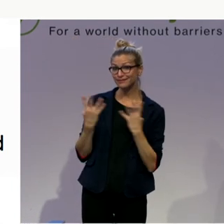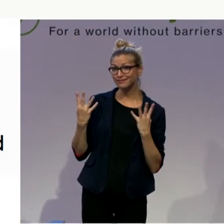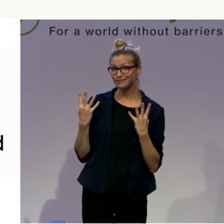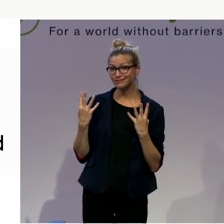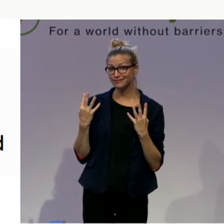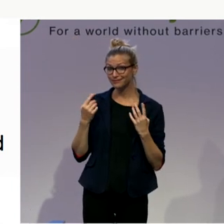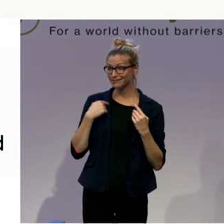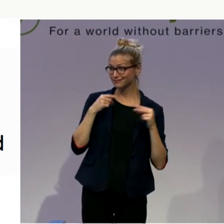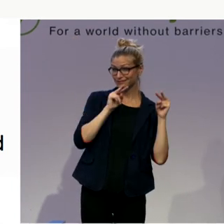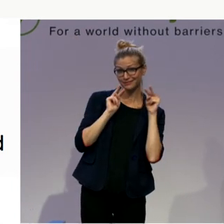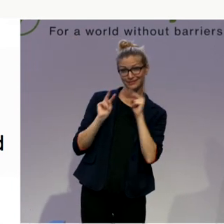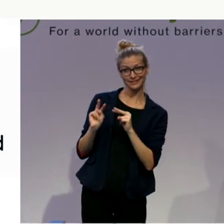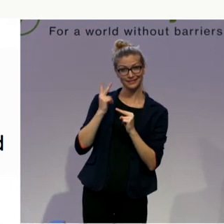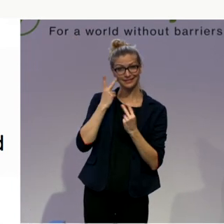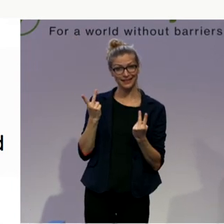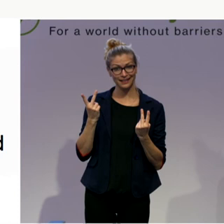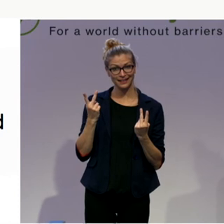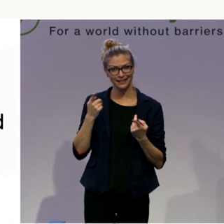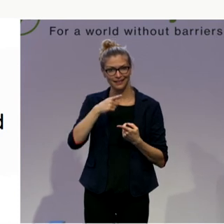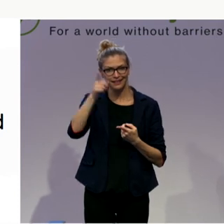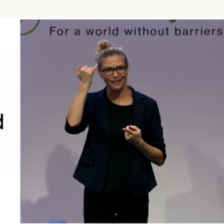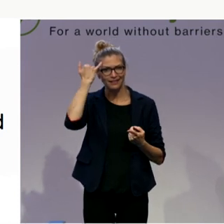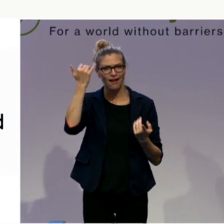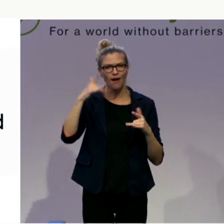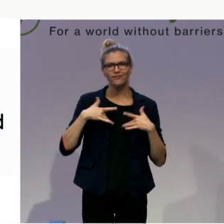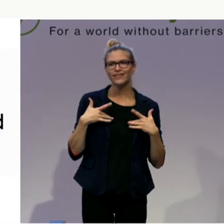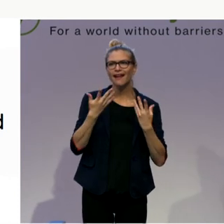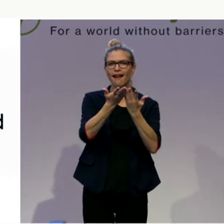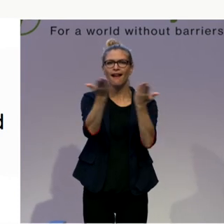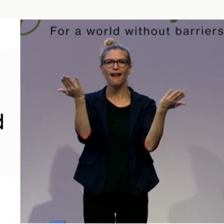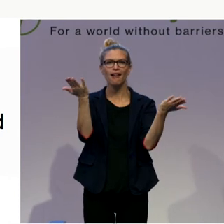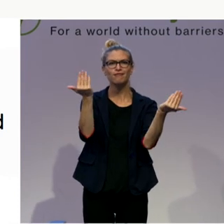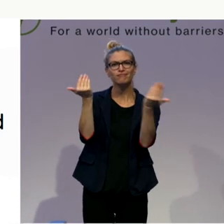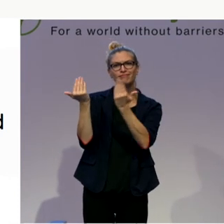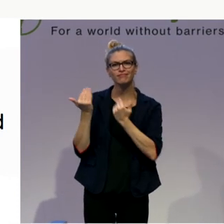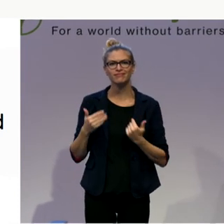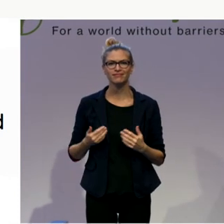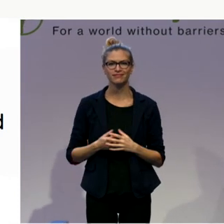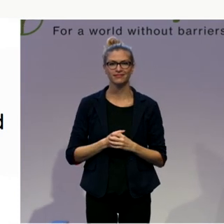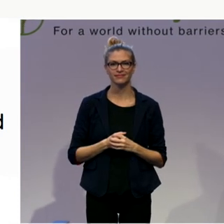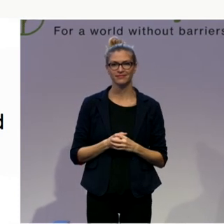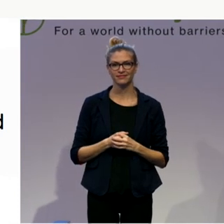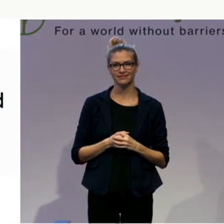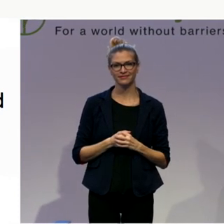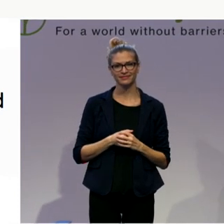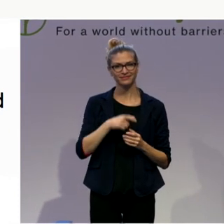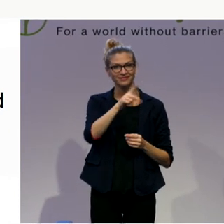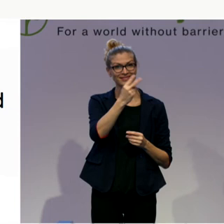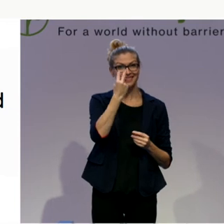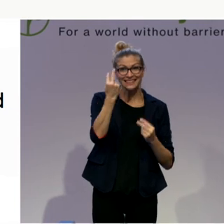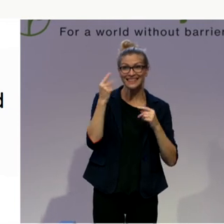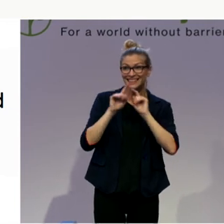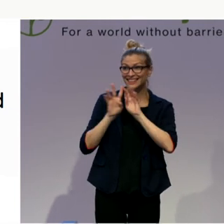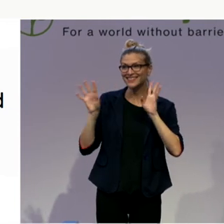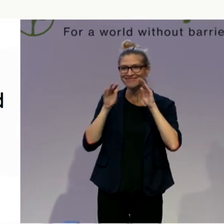you feel about this? We have now young people are standing with the happy faces or maybe faces about freedom feelings that